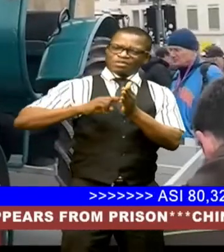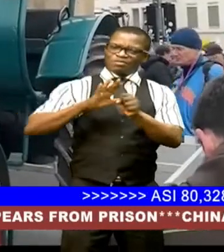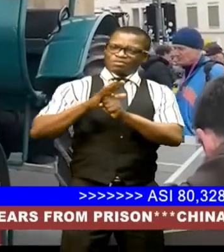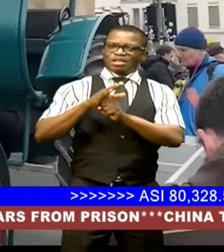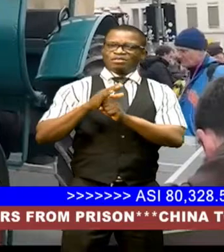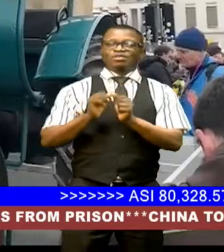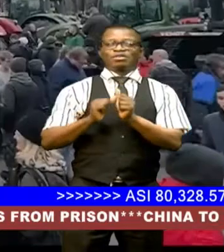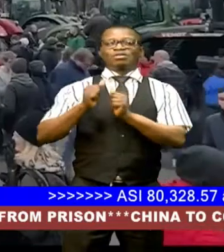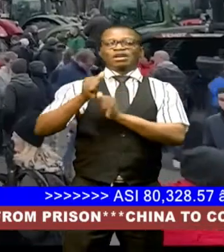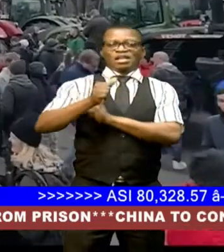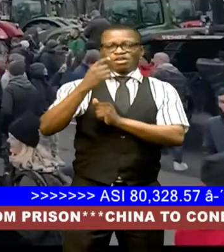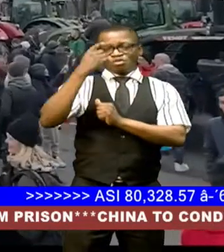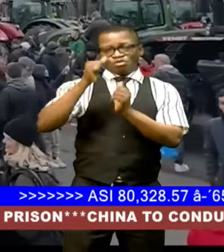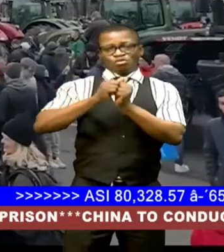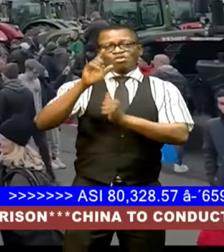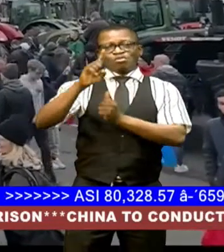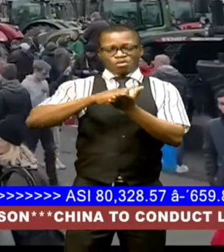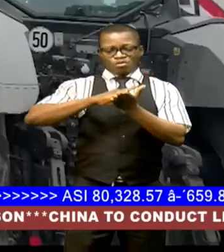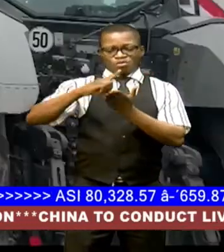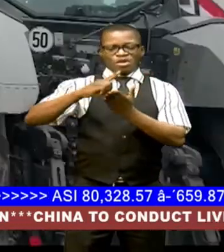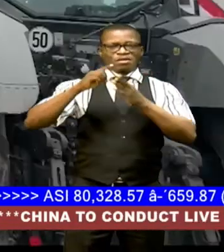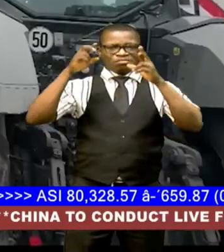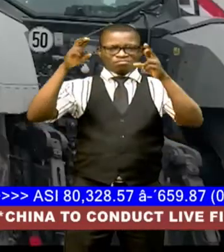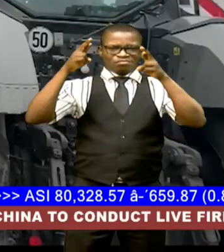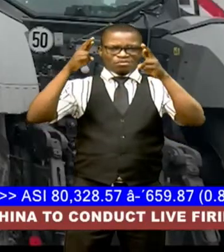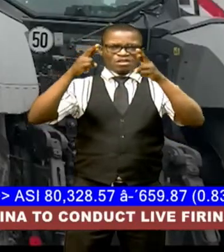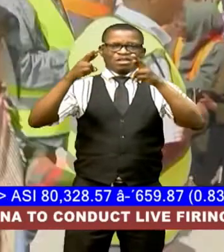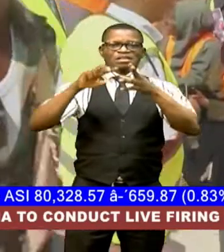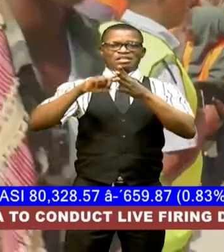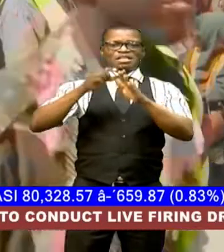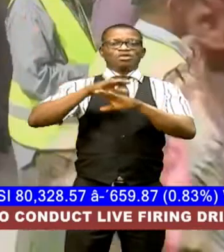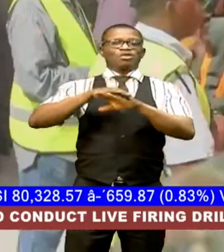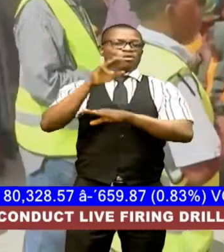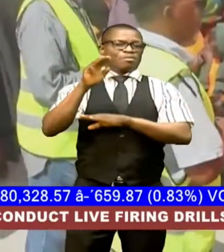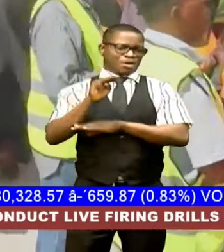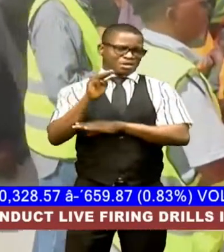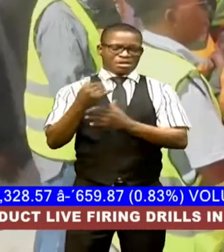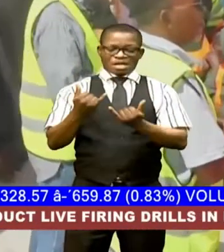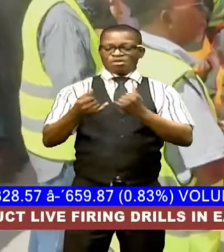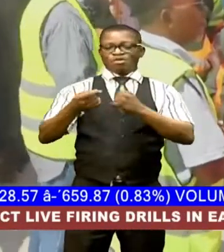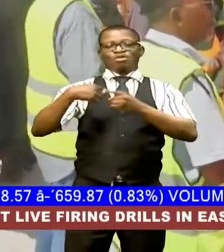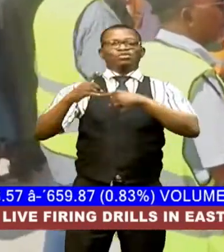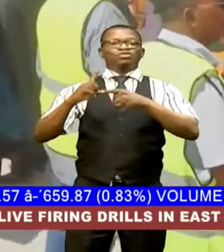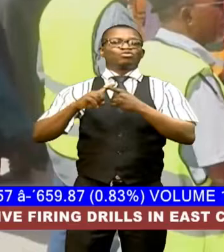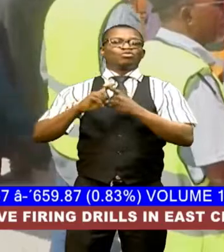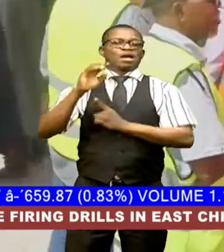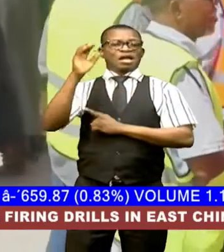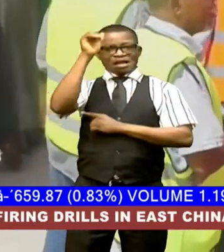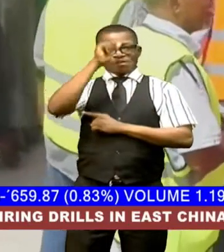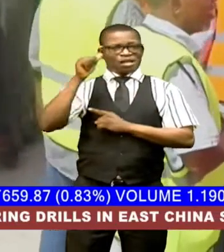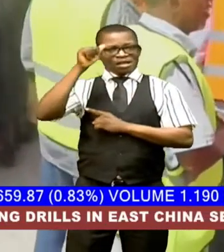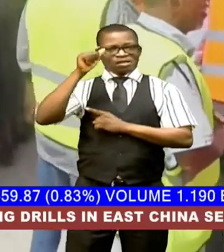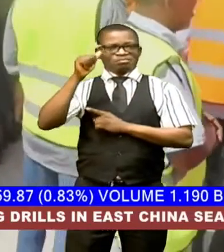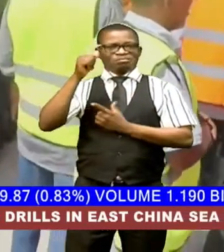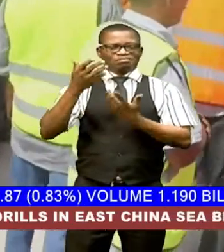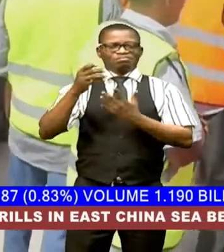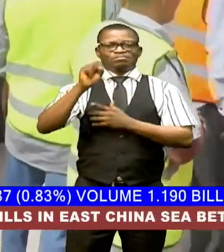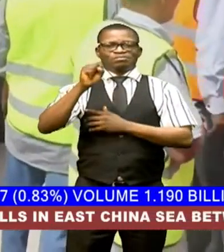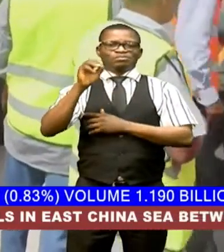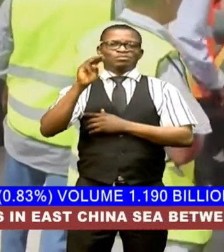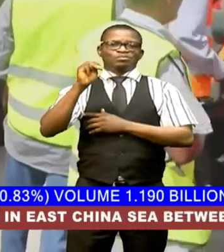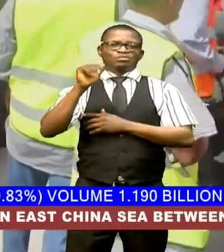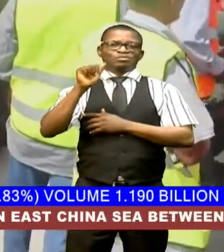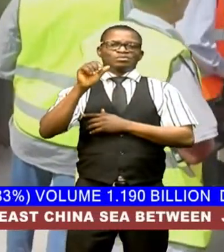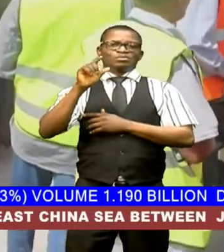ahead with a week of action starting monday abate on africa somalia's president has signed a law